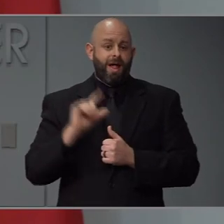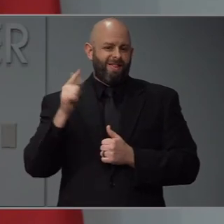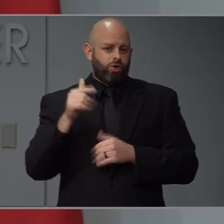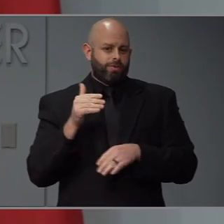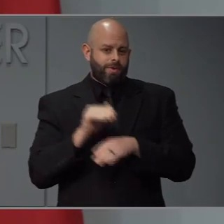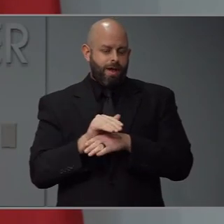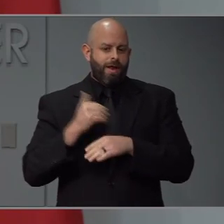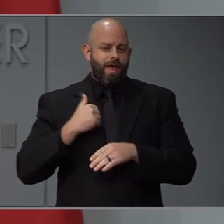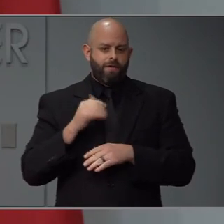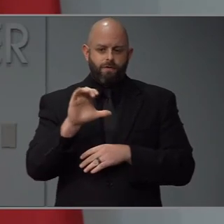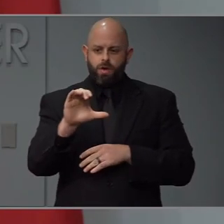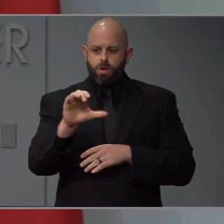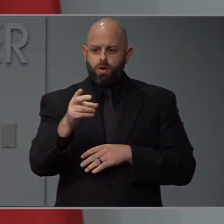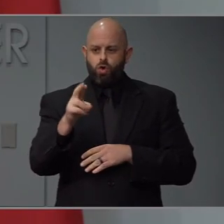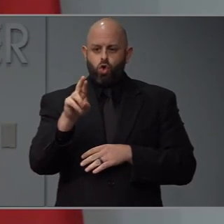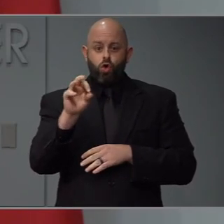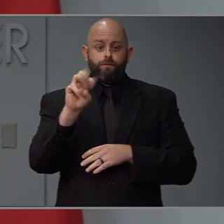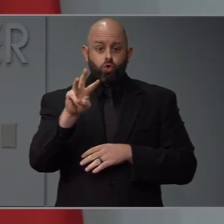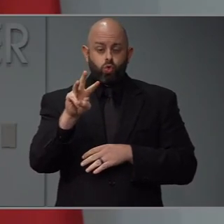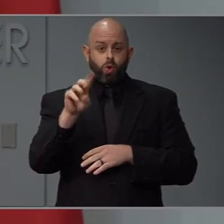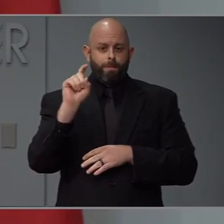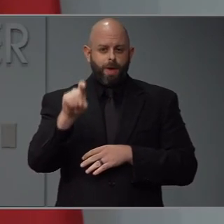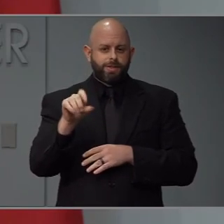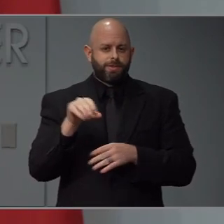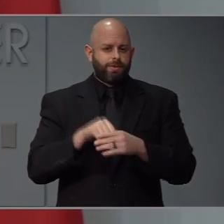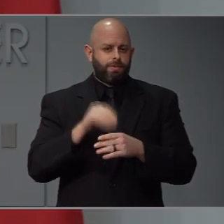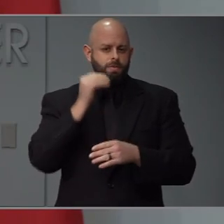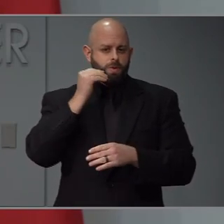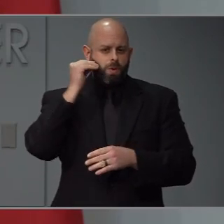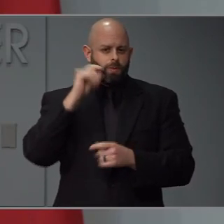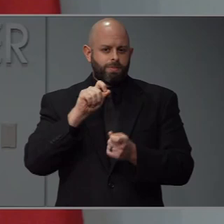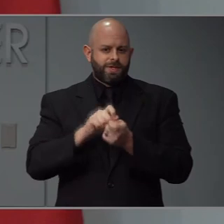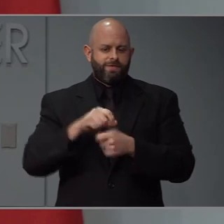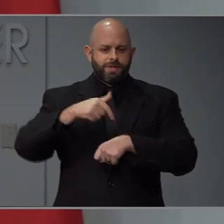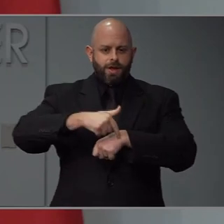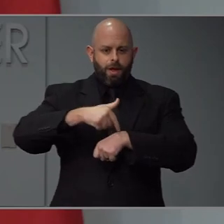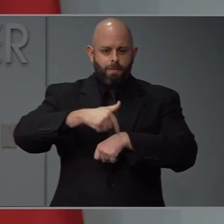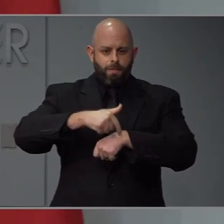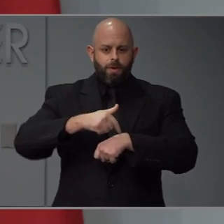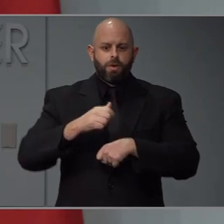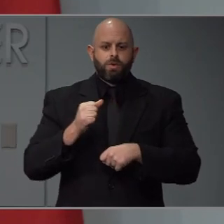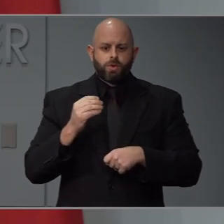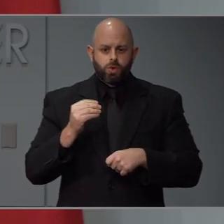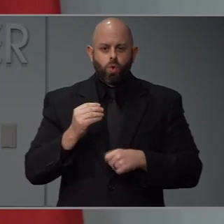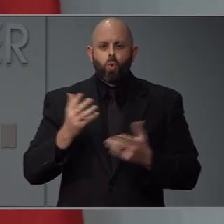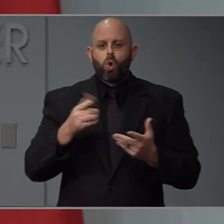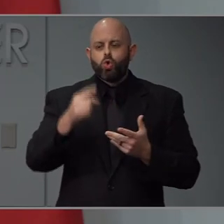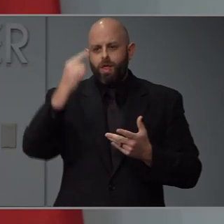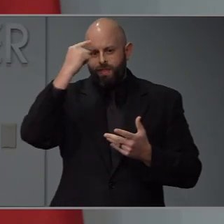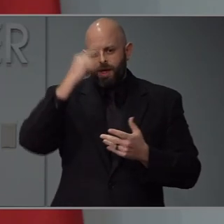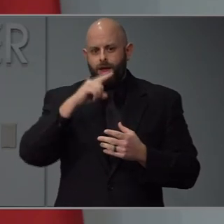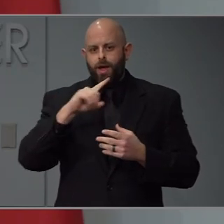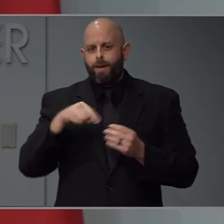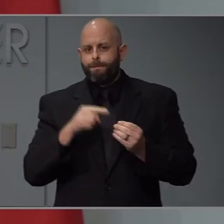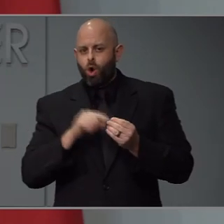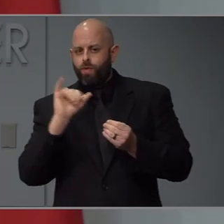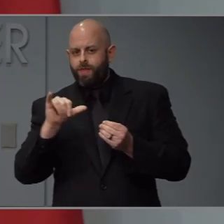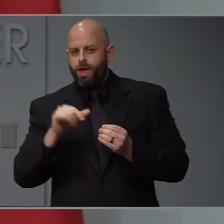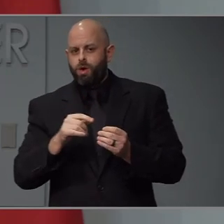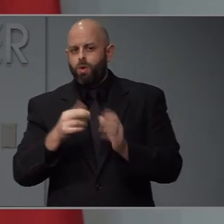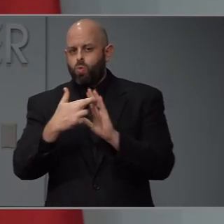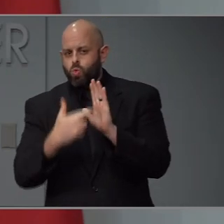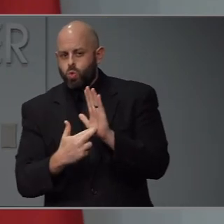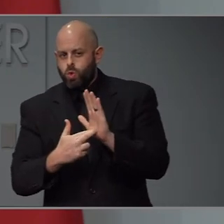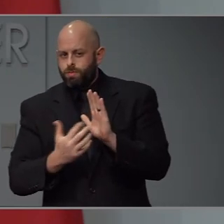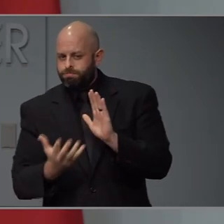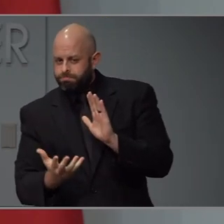to go into effect for the city. What I'd ask probably Secretary Cohen. What do you think about that measure, and is that something